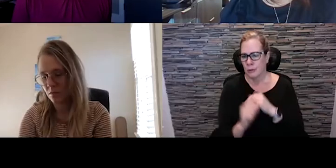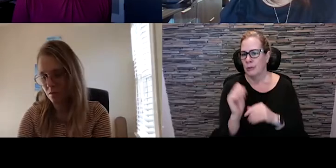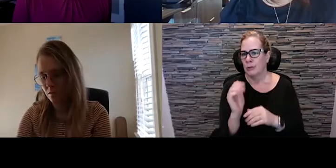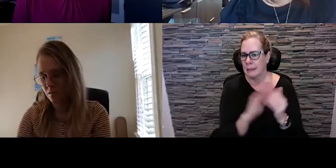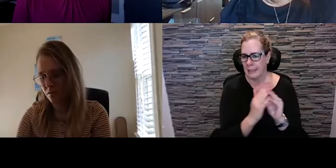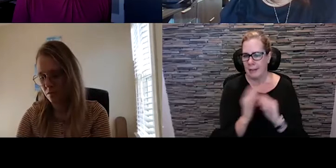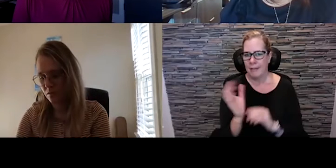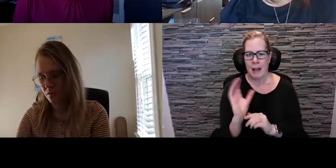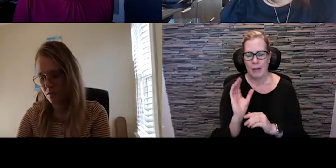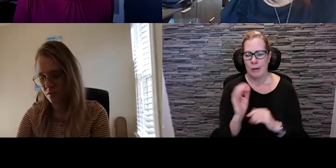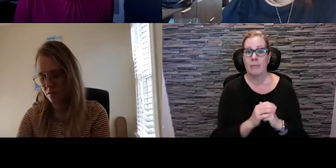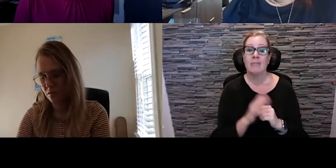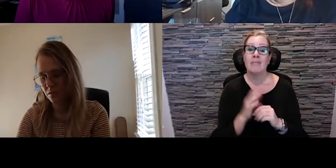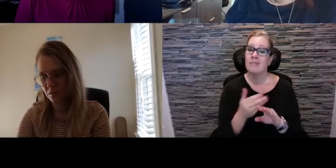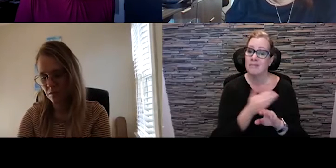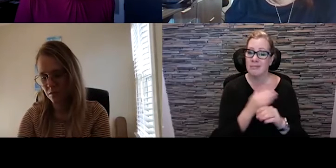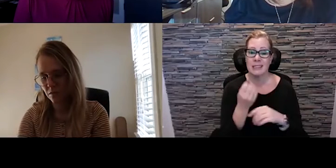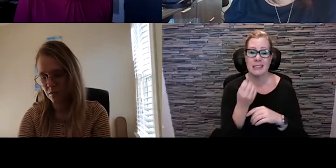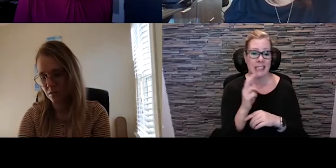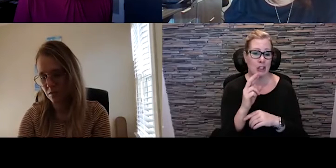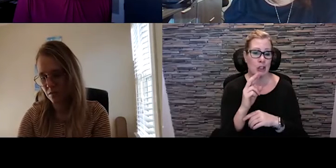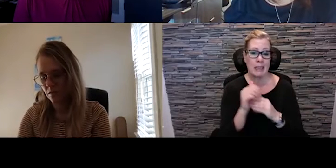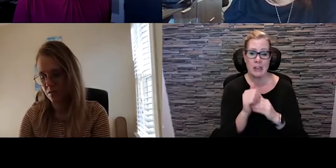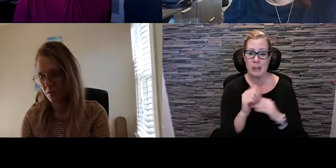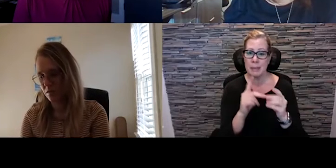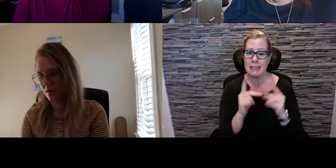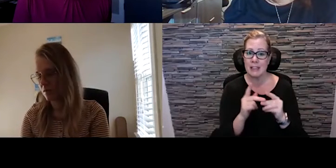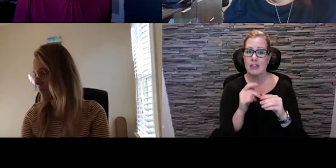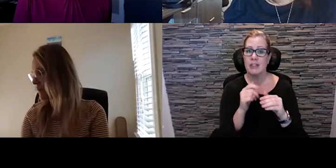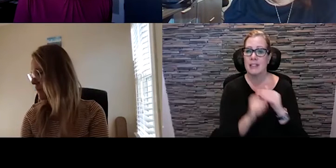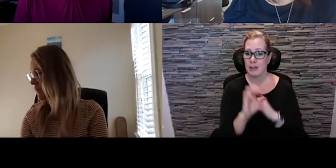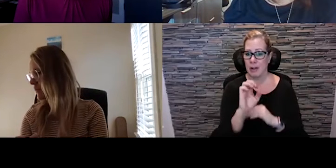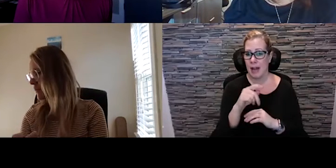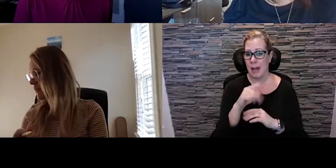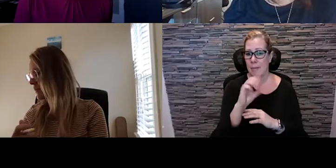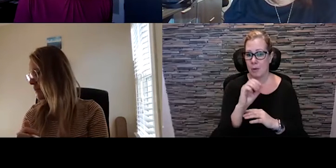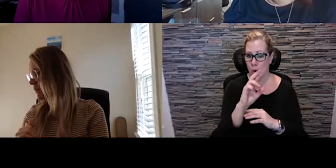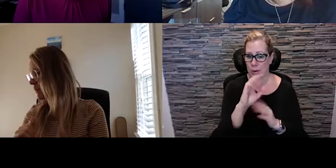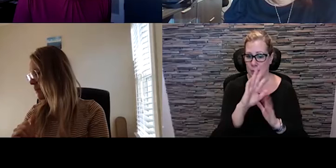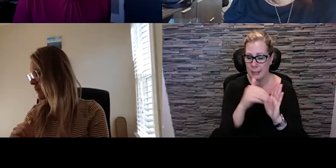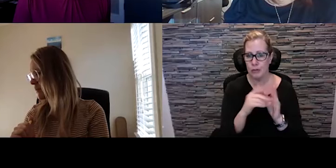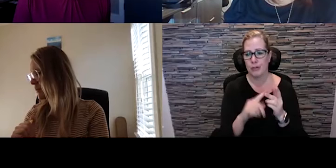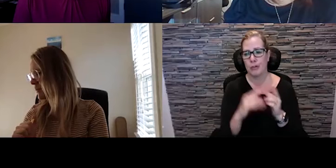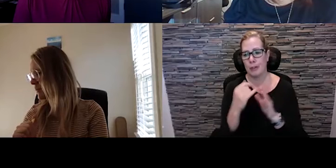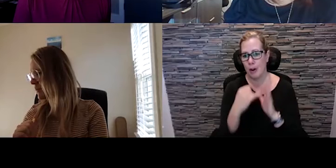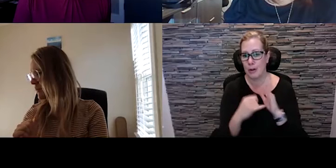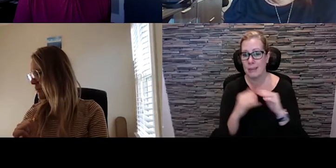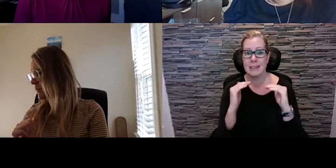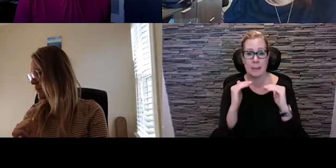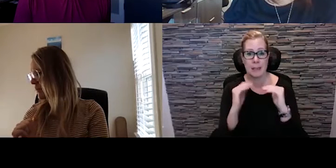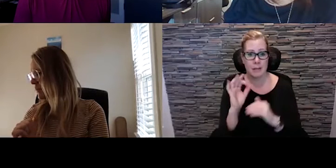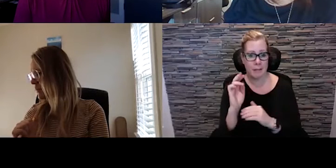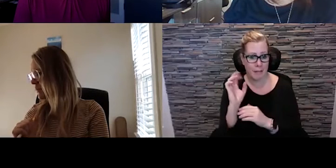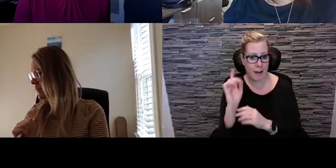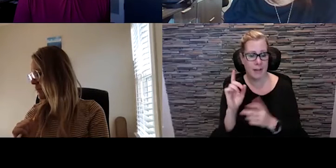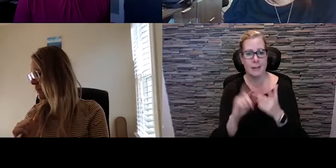She's served as senior leadership positions at the EPCOR Center, which is now Arts Commons, the Alberta Performing Arts Stabilization Fund, and